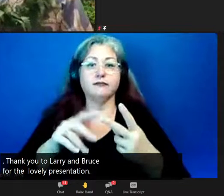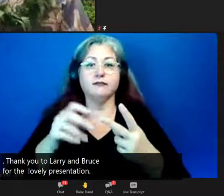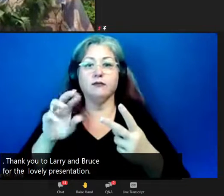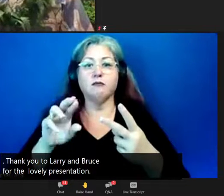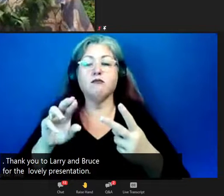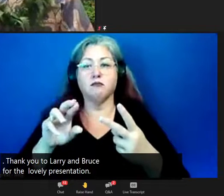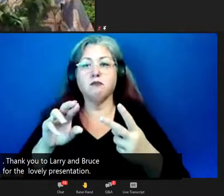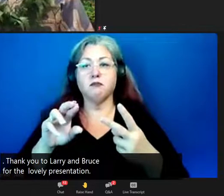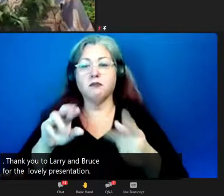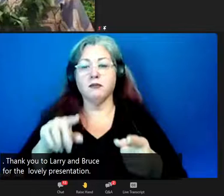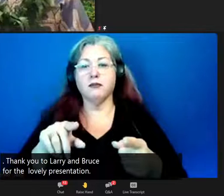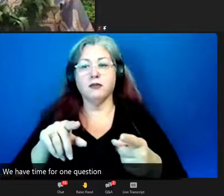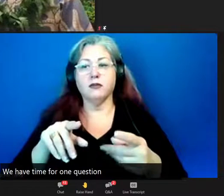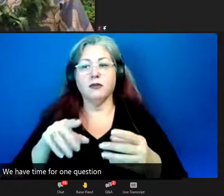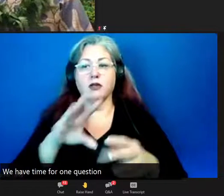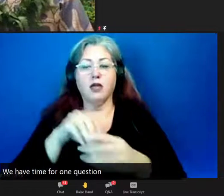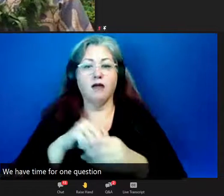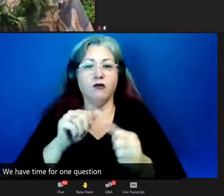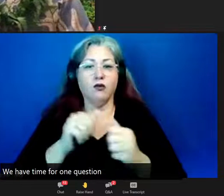it in one of the chats.